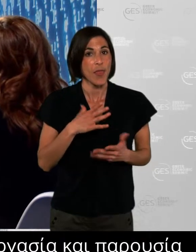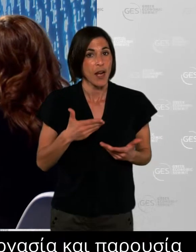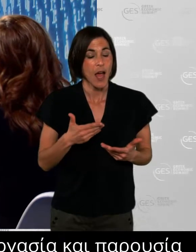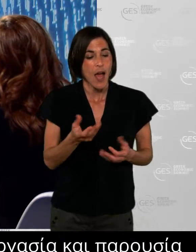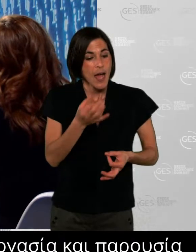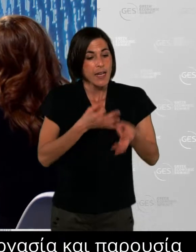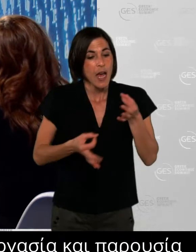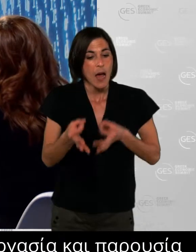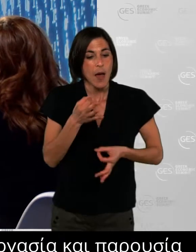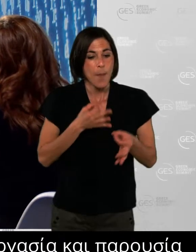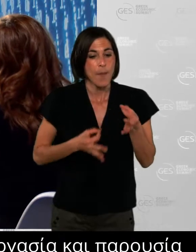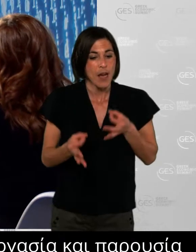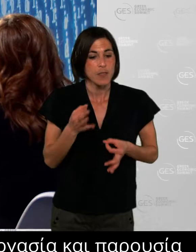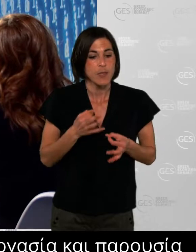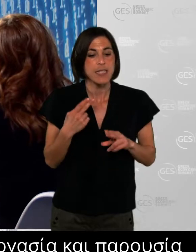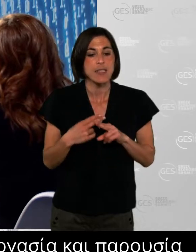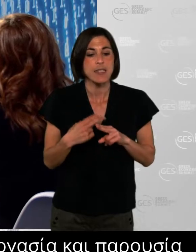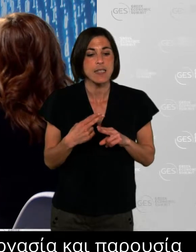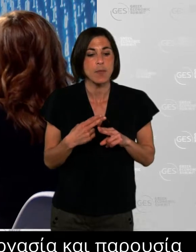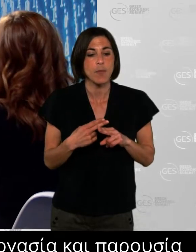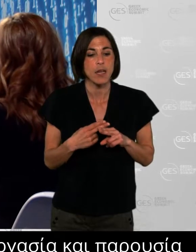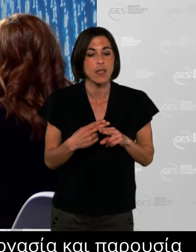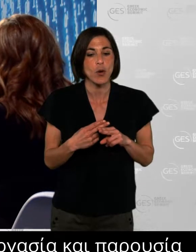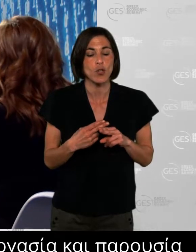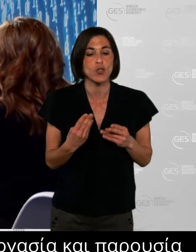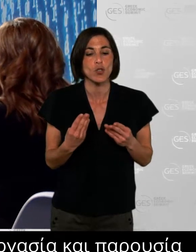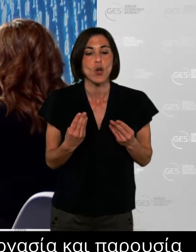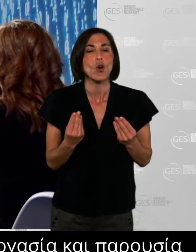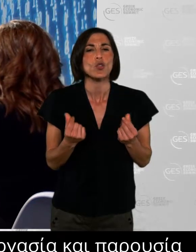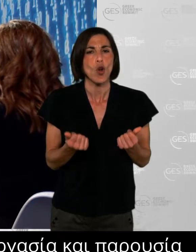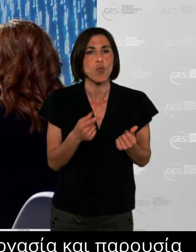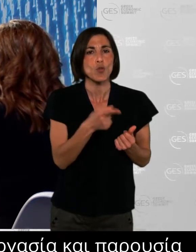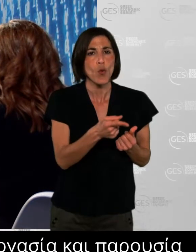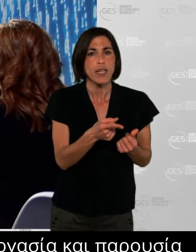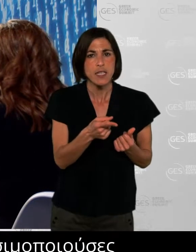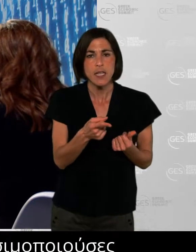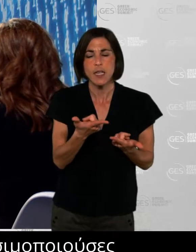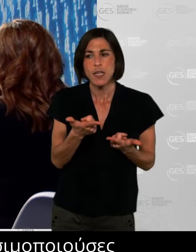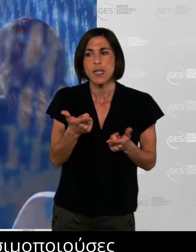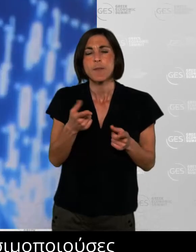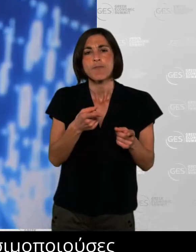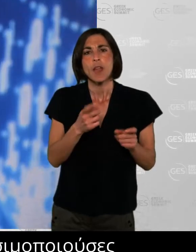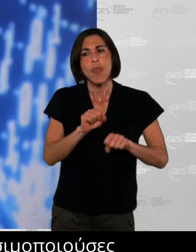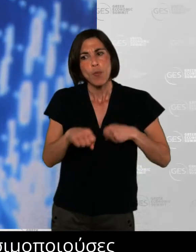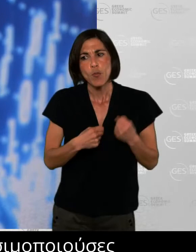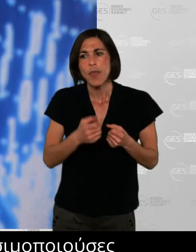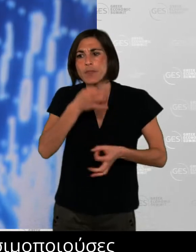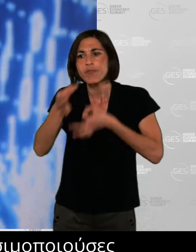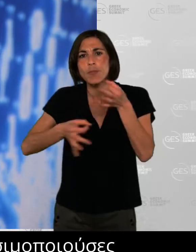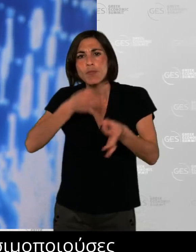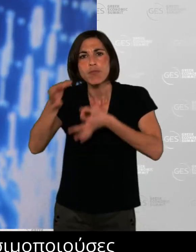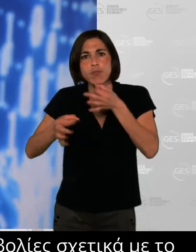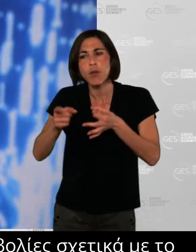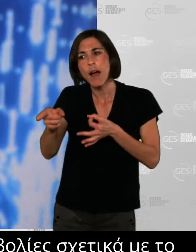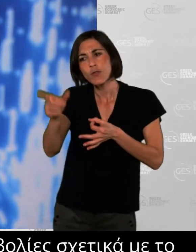someone who who has doubts on whether the hybrid model um would ensure the same productivity